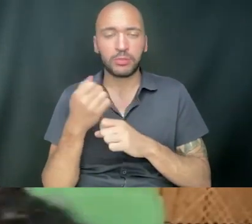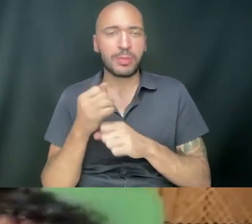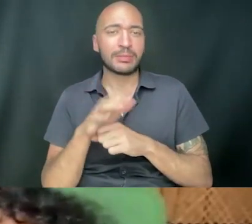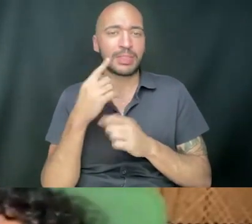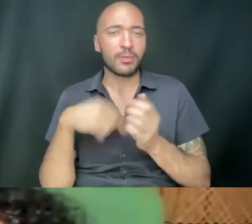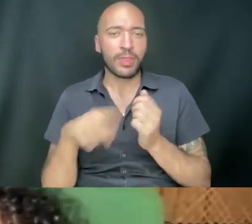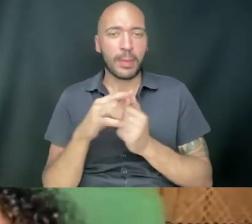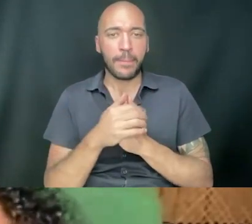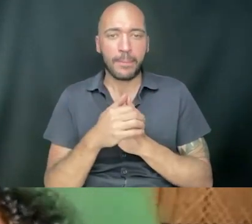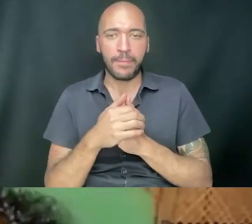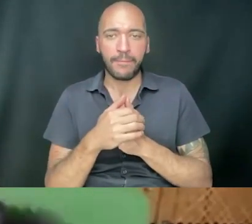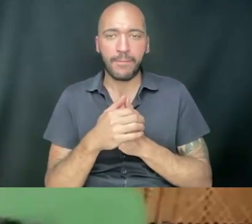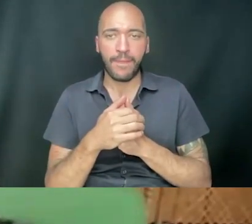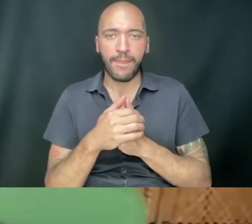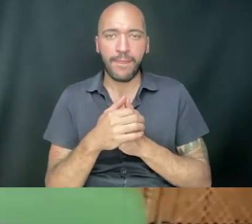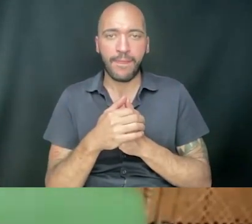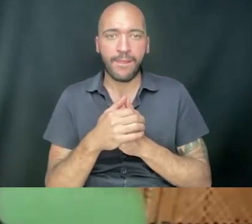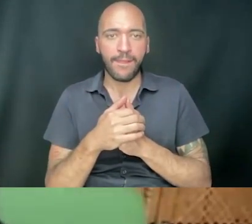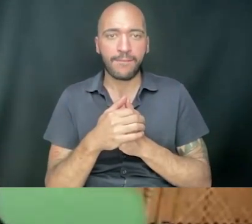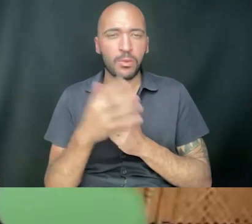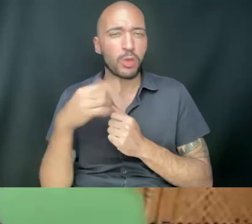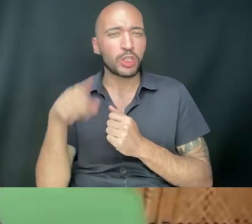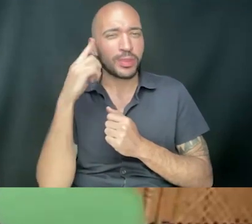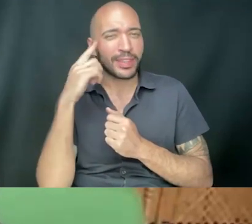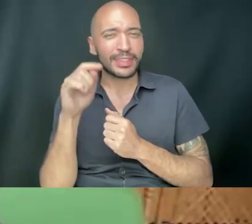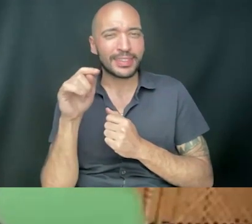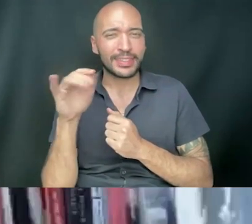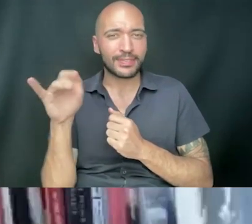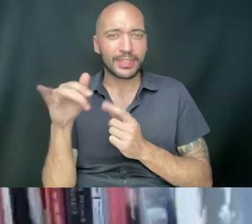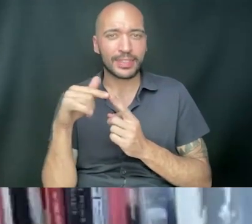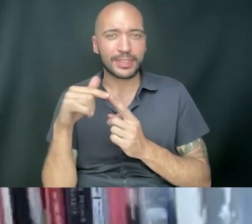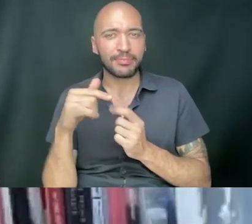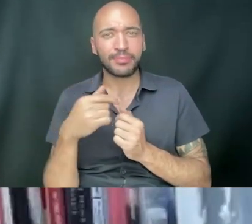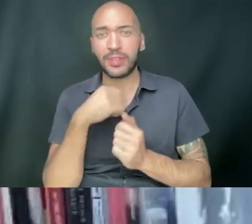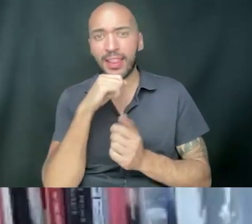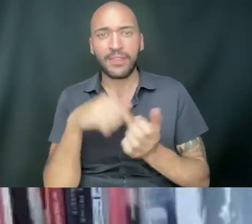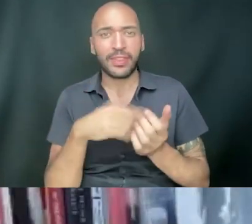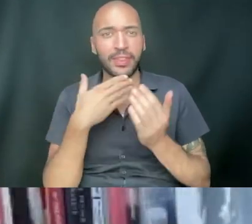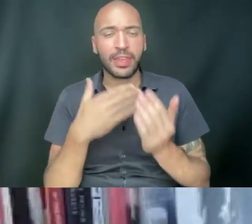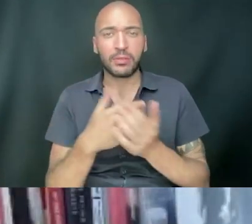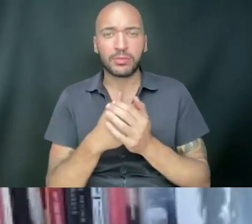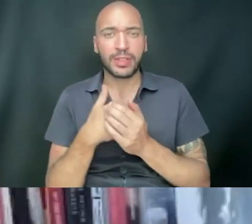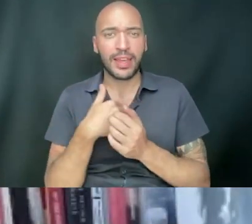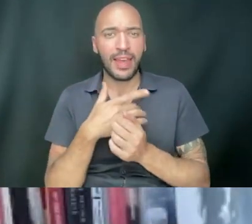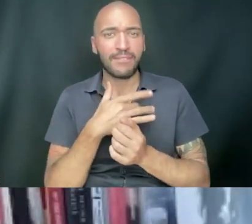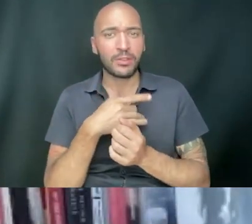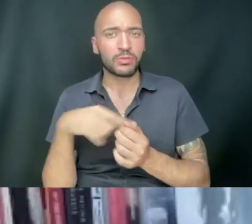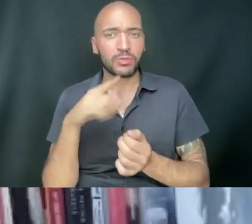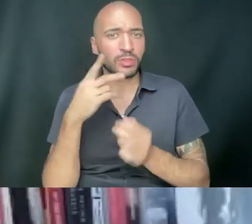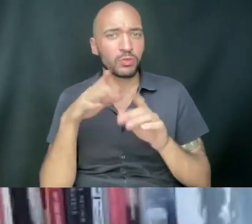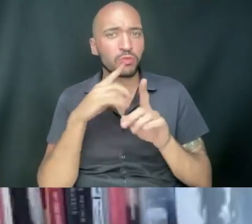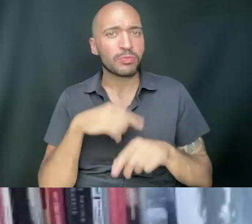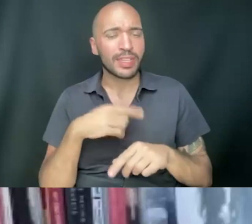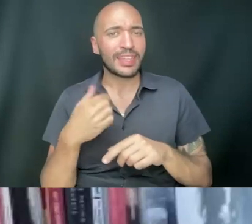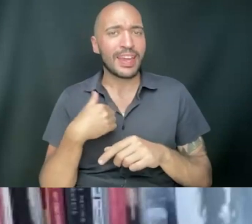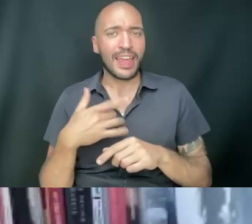Yeah. What do you think, Tiffany? I love it. Thank you. I feel you. I see your response and